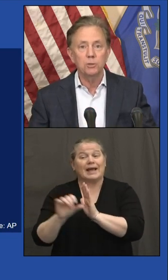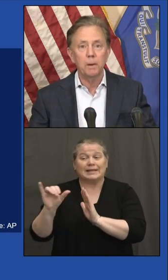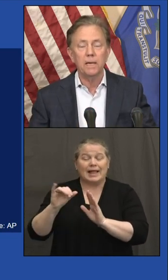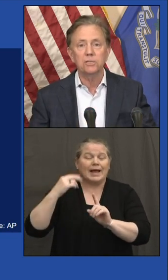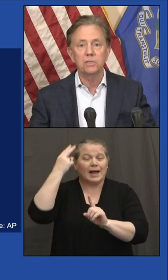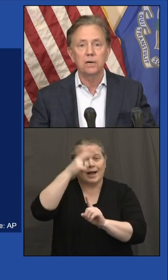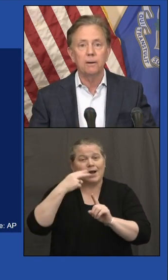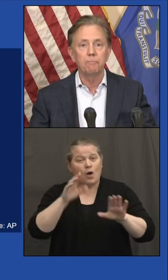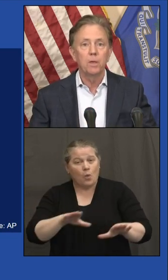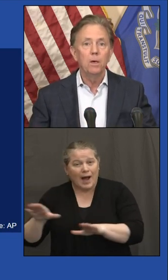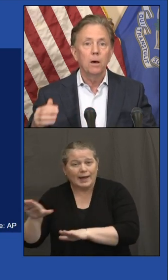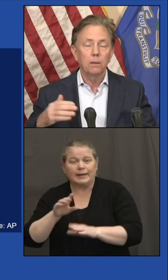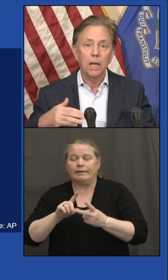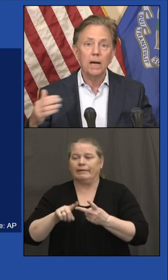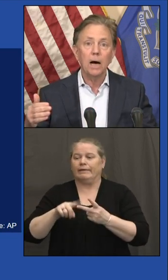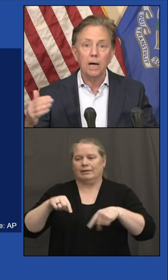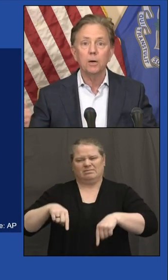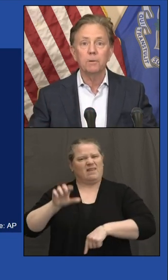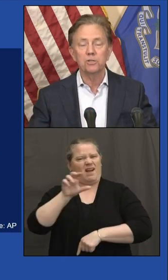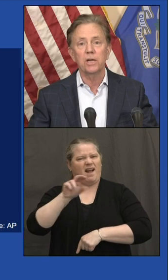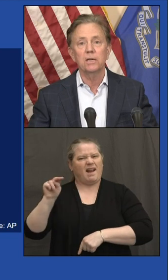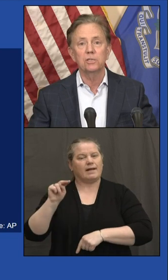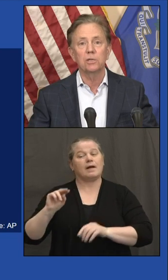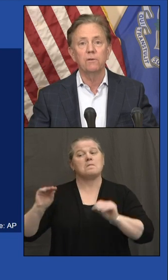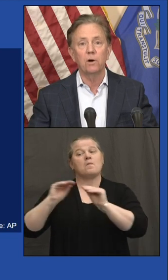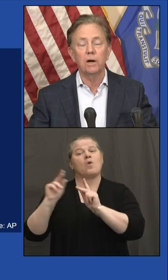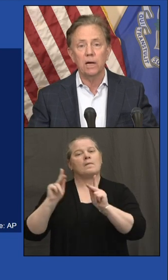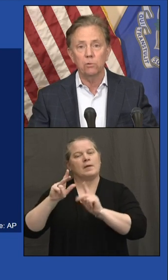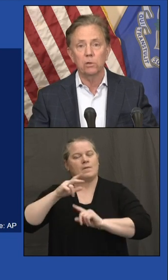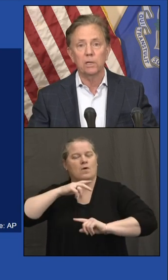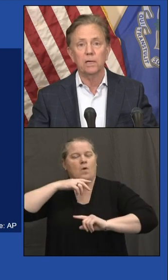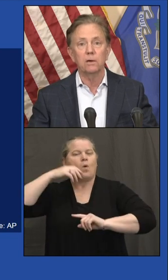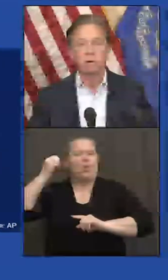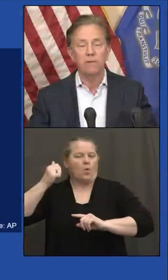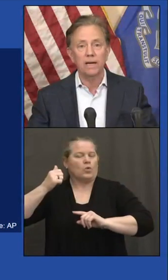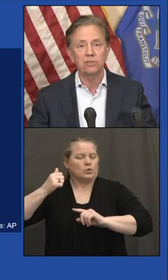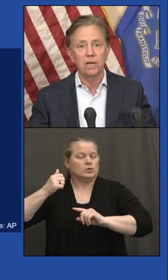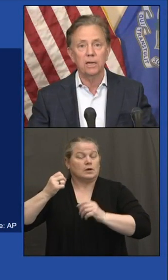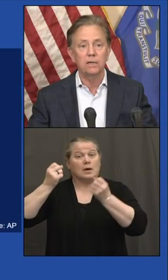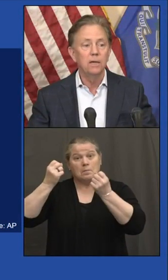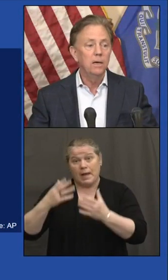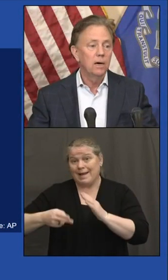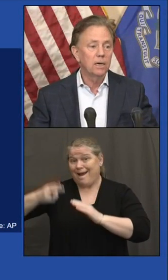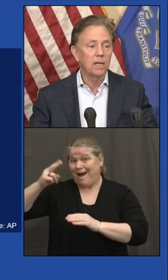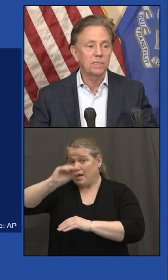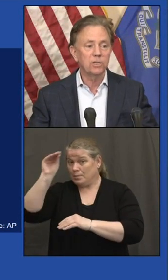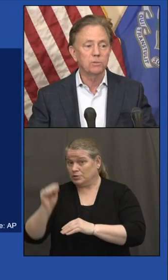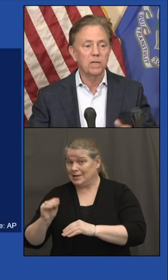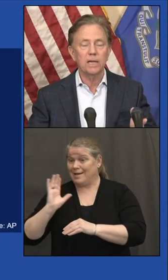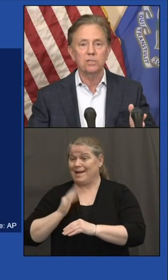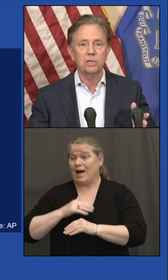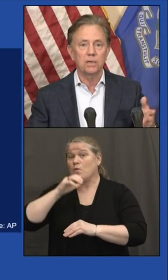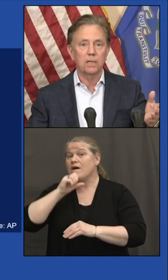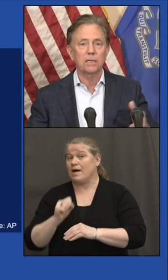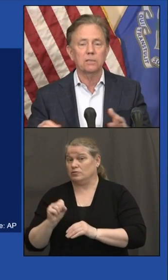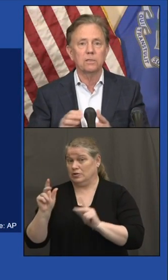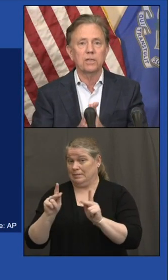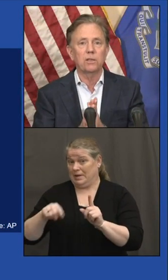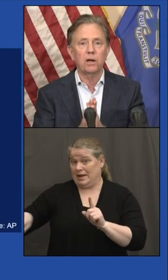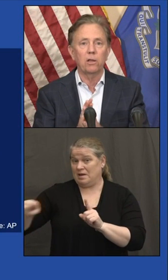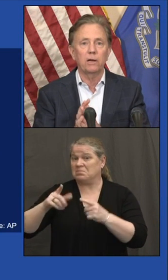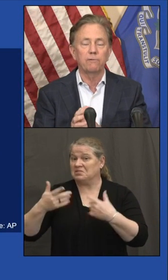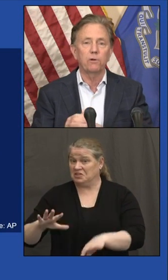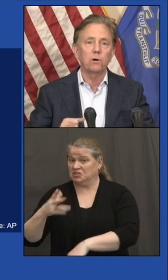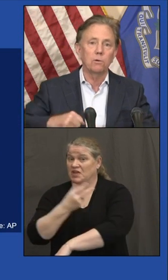more age-based, a lot higher percentage of our elderly are vaccinated, unlike some states like